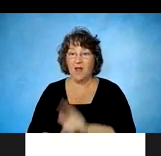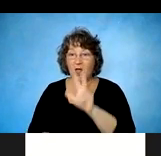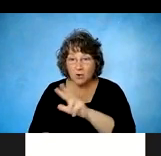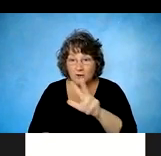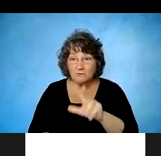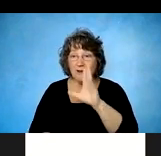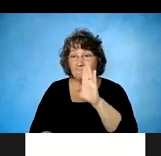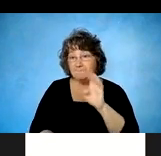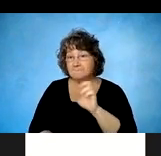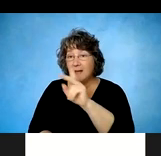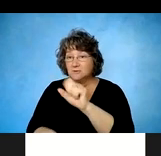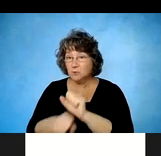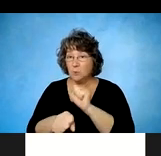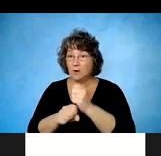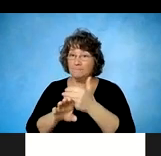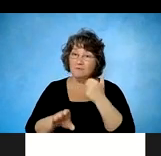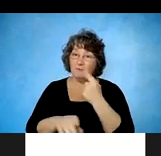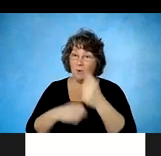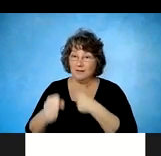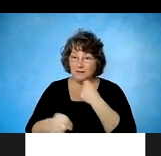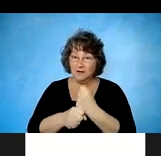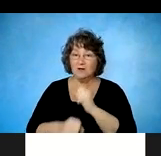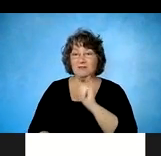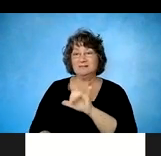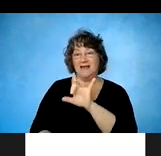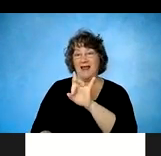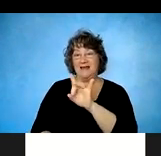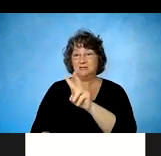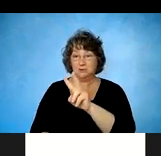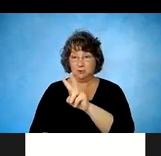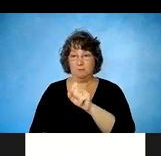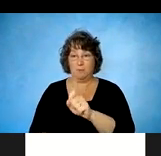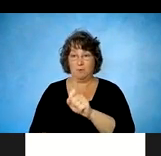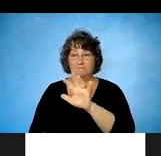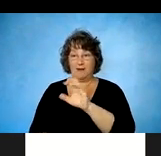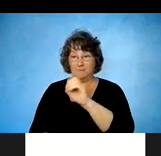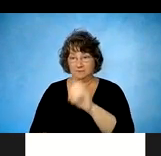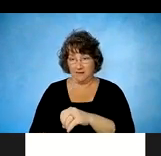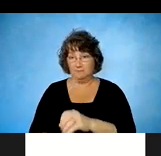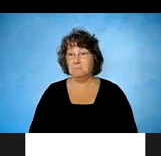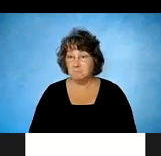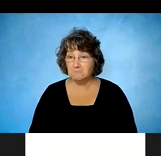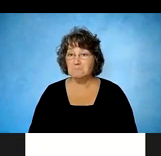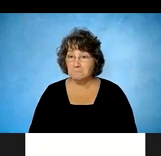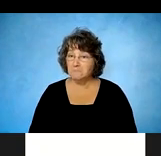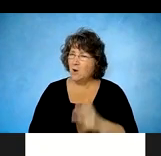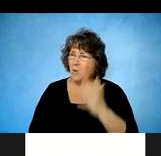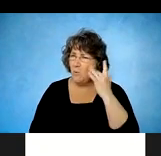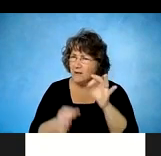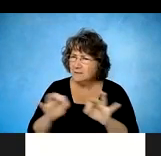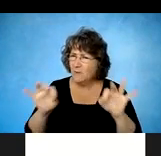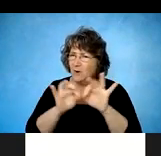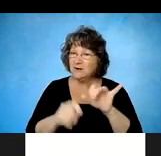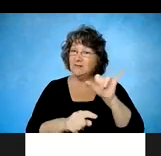cord injury. So if you're wondering, why is this important? Um, it, it confirms what we're doing. It tells us that the early